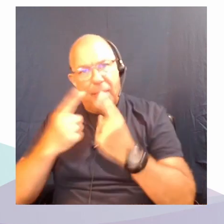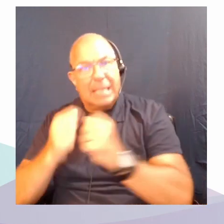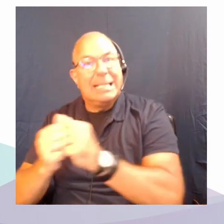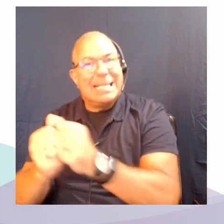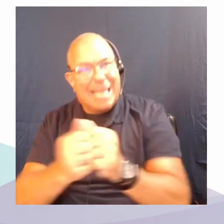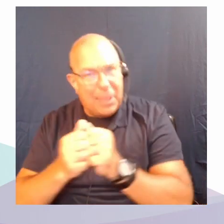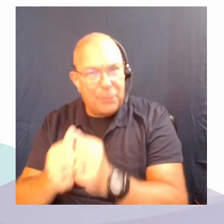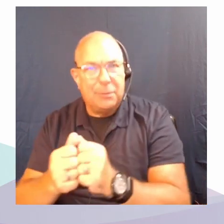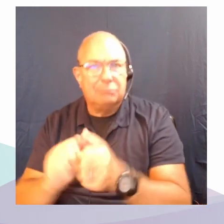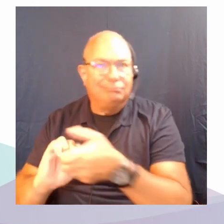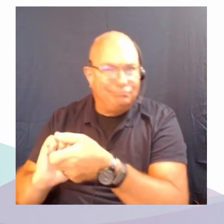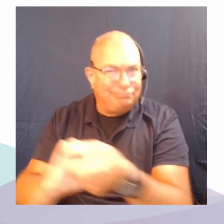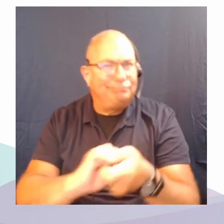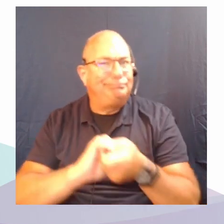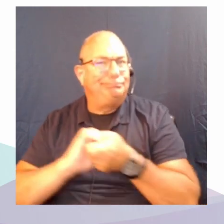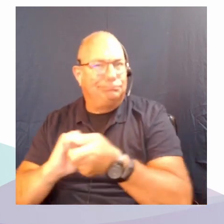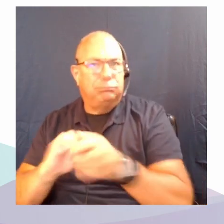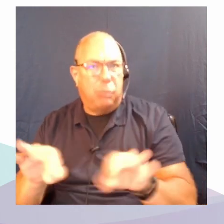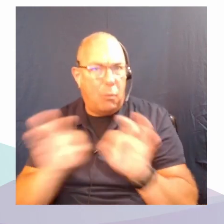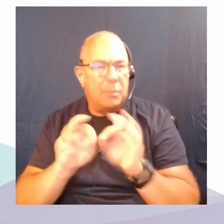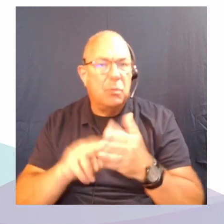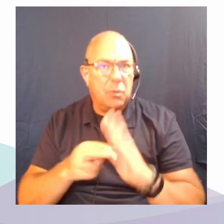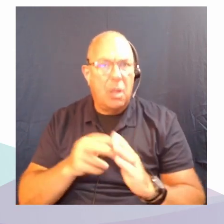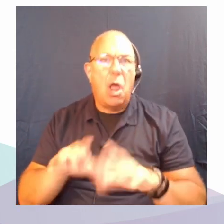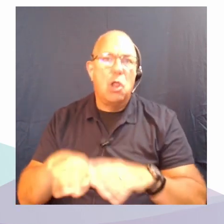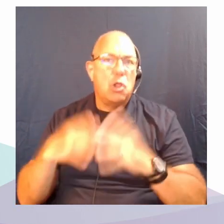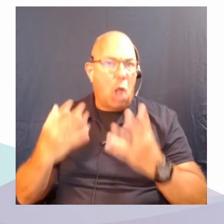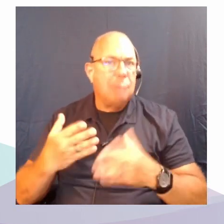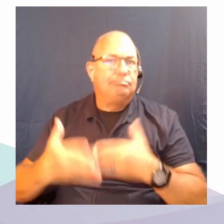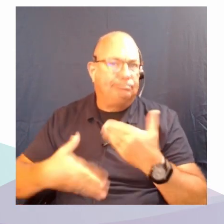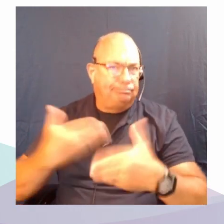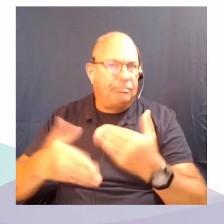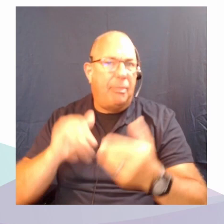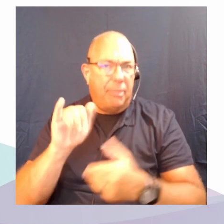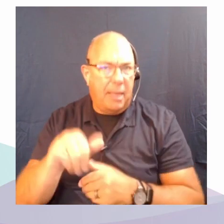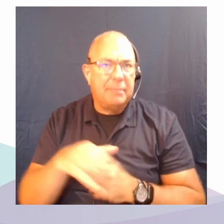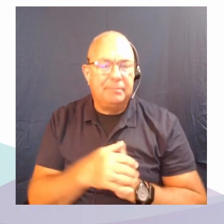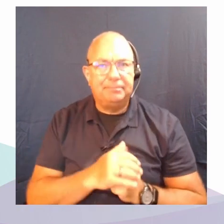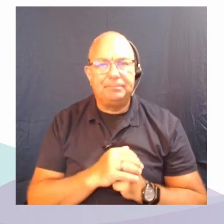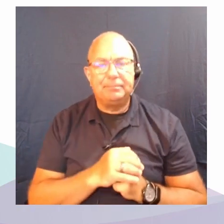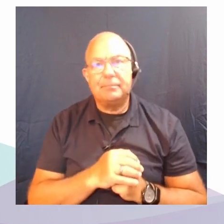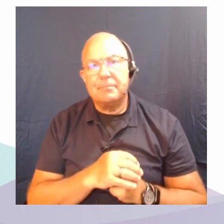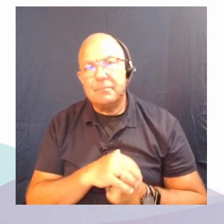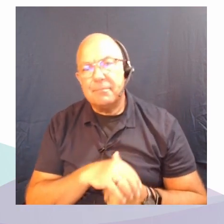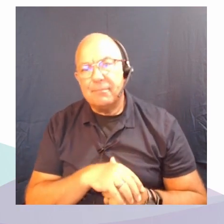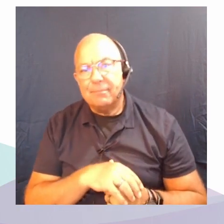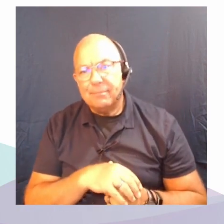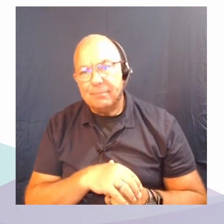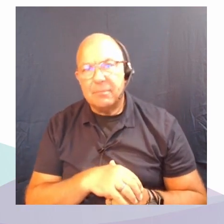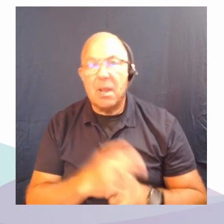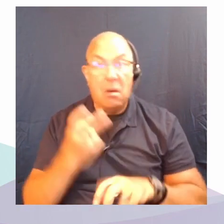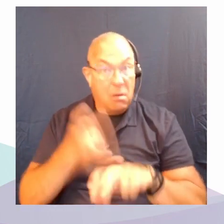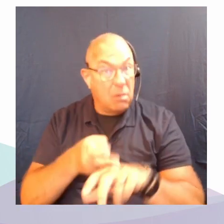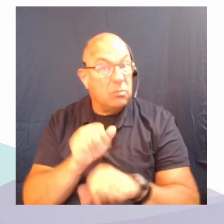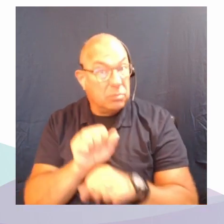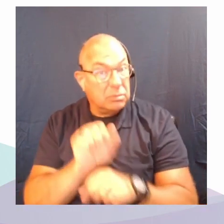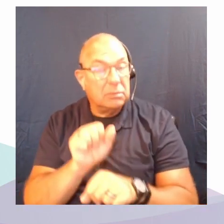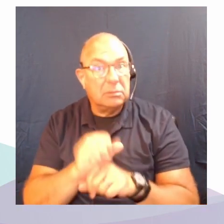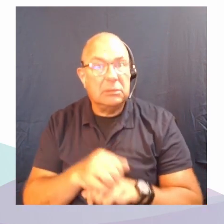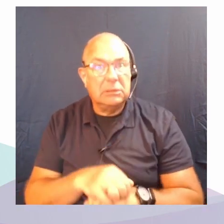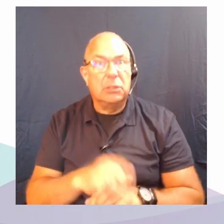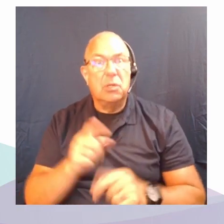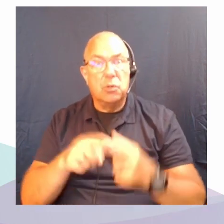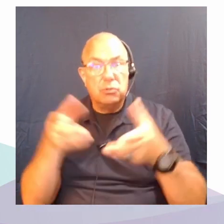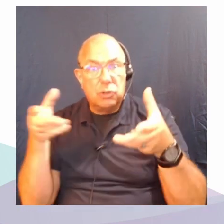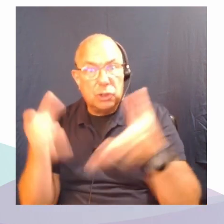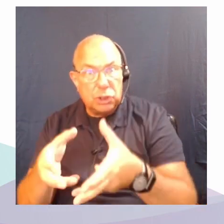we've done a lot of that and uh it's it's hard work it's hard work to think together it's hard work to listen